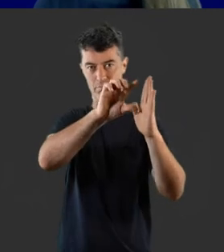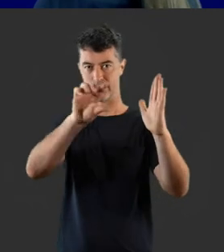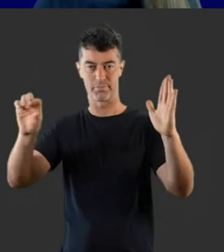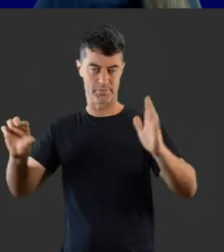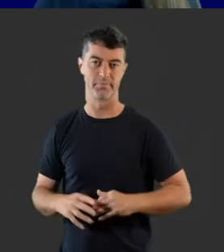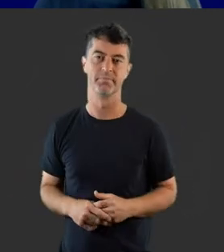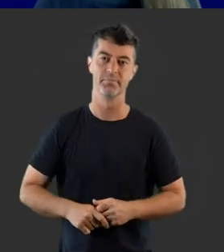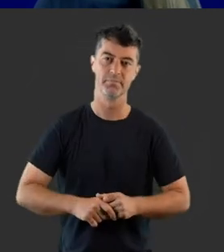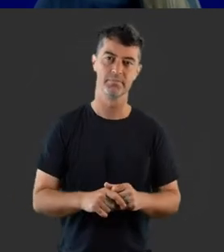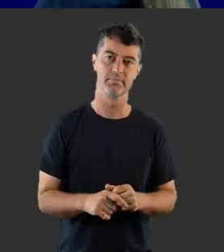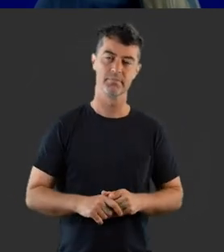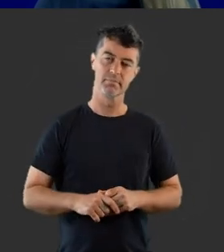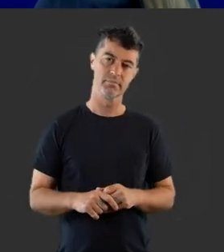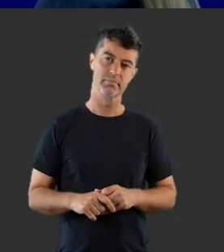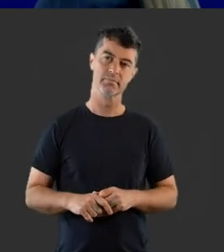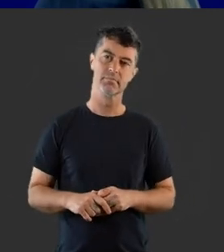hearing loss increases.